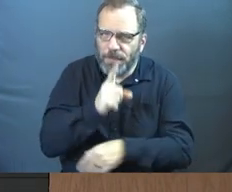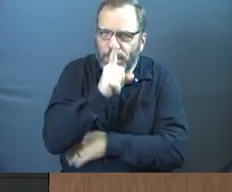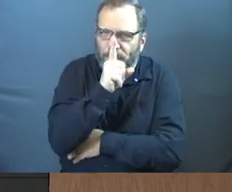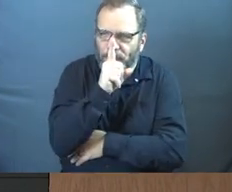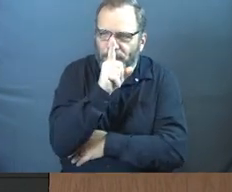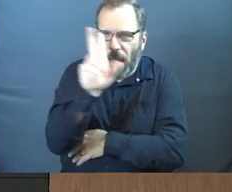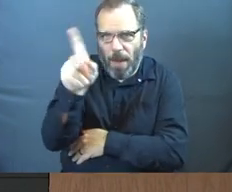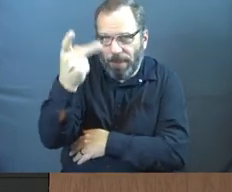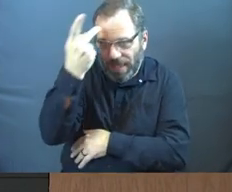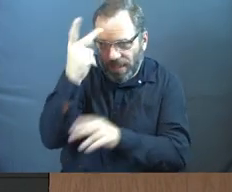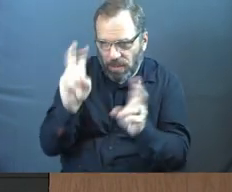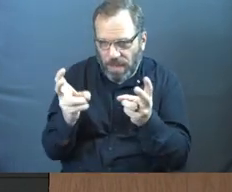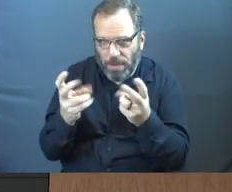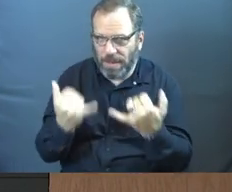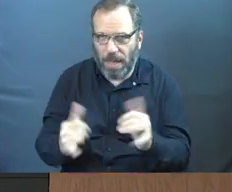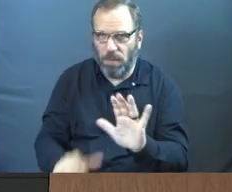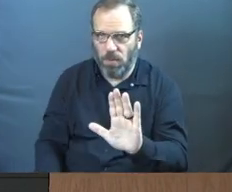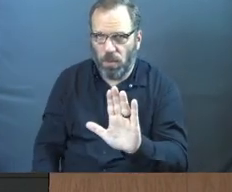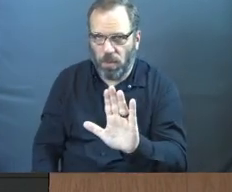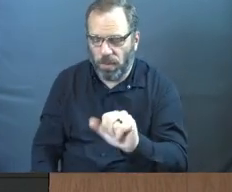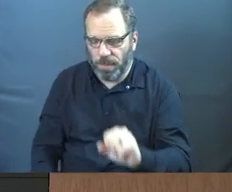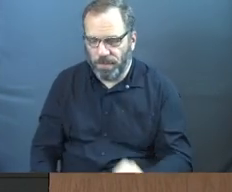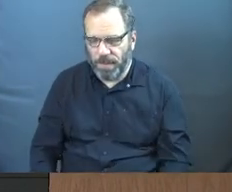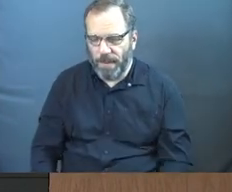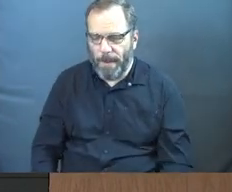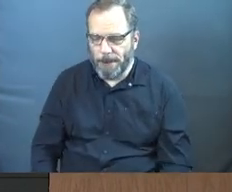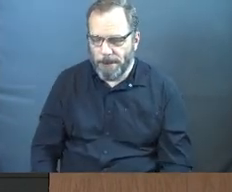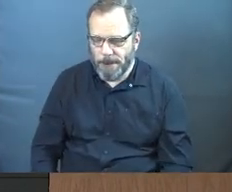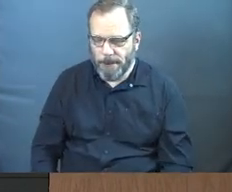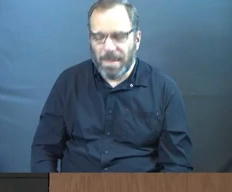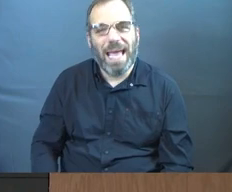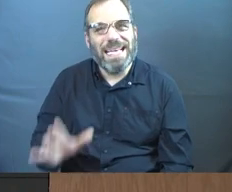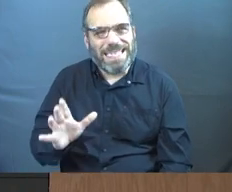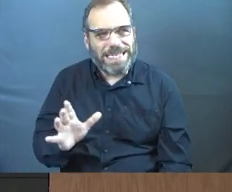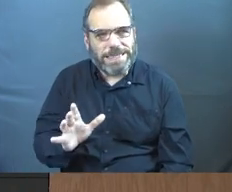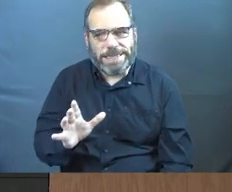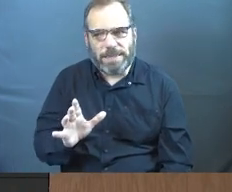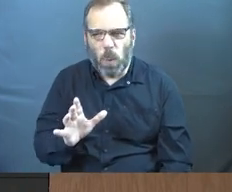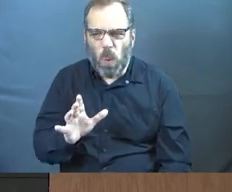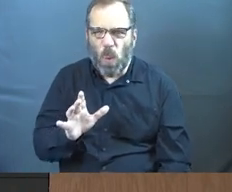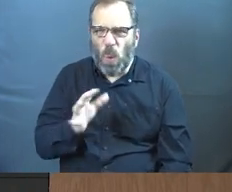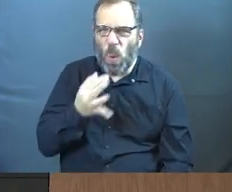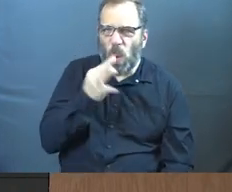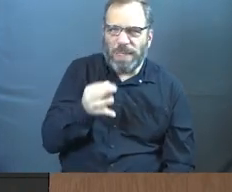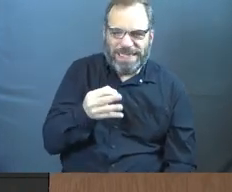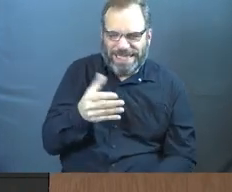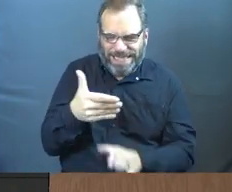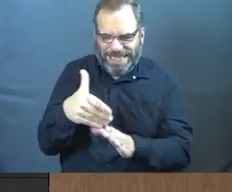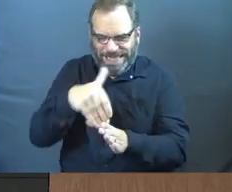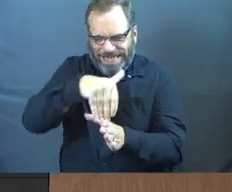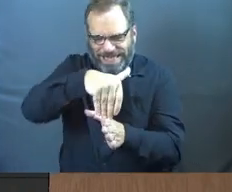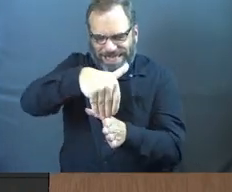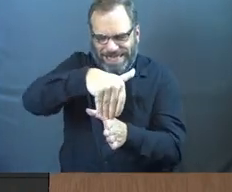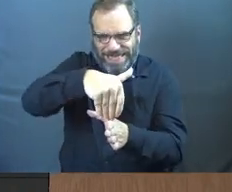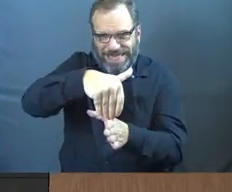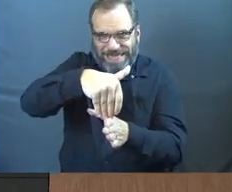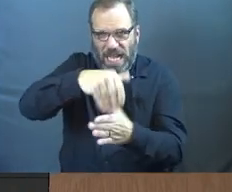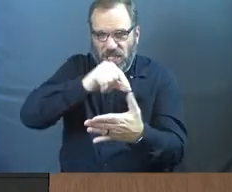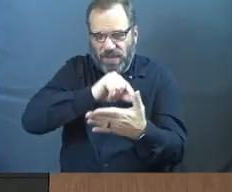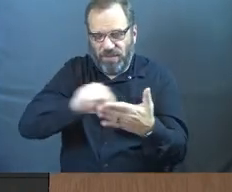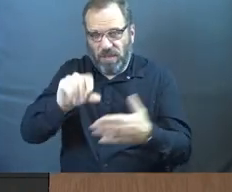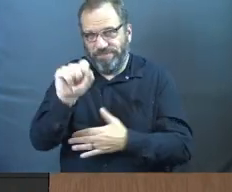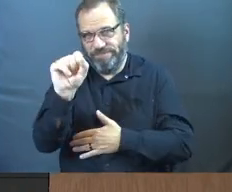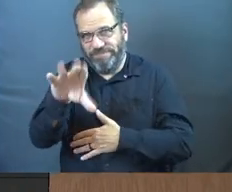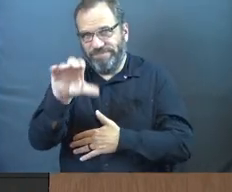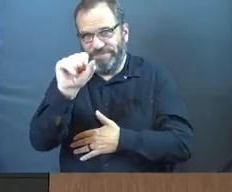going after a political topic with you right now. It's a bit of a tightrope. I'm handing you some verses. Read them if you're